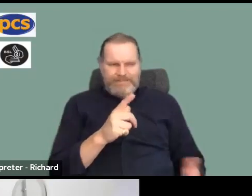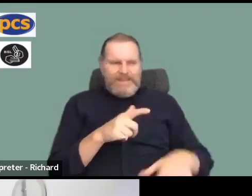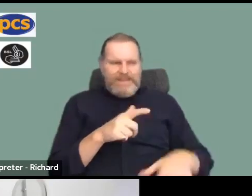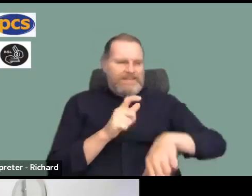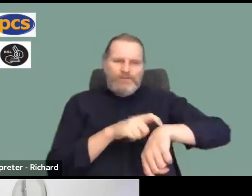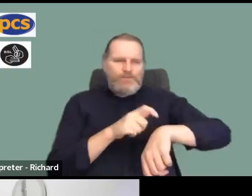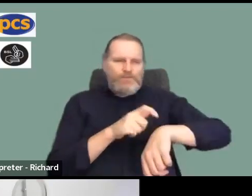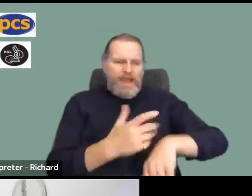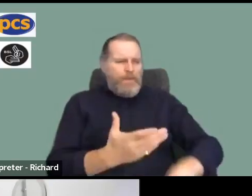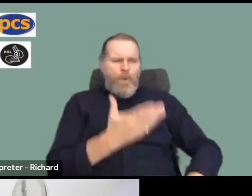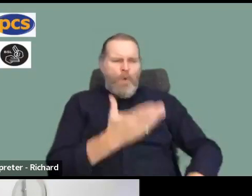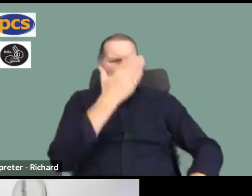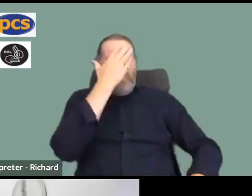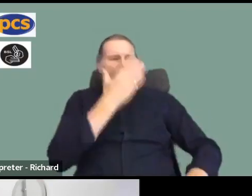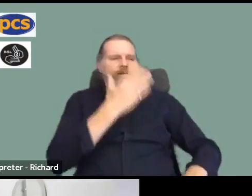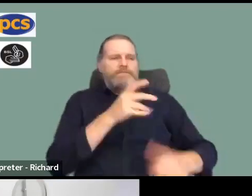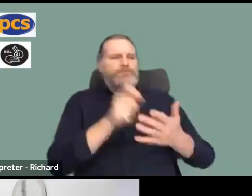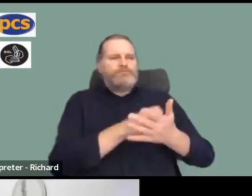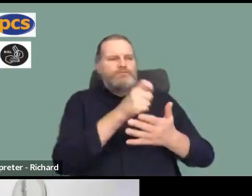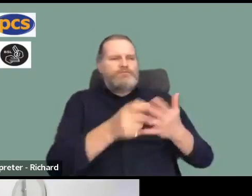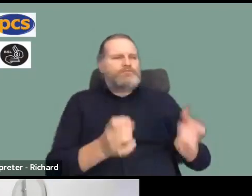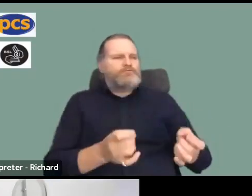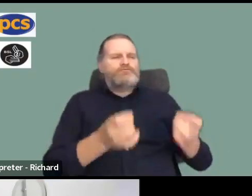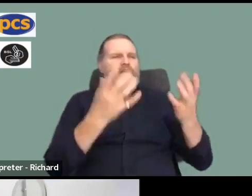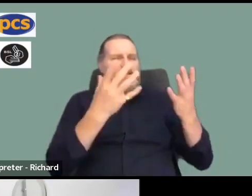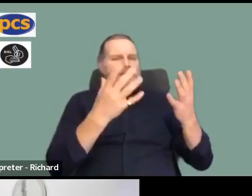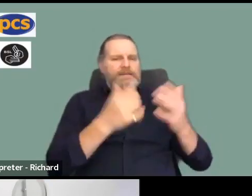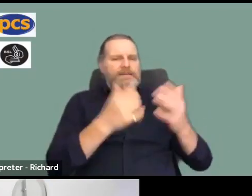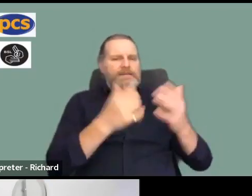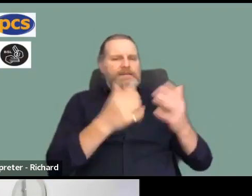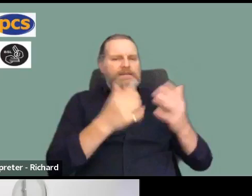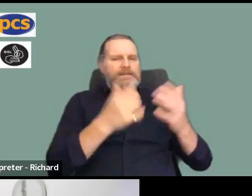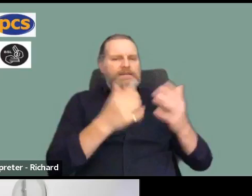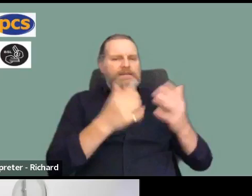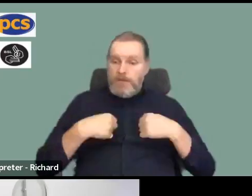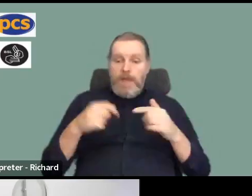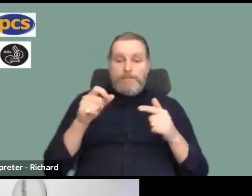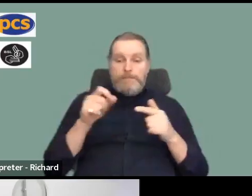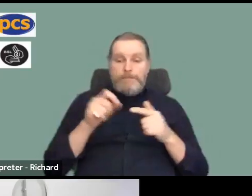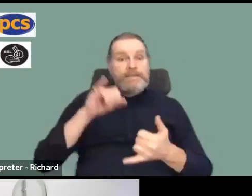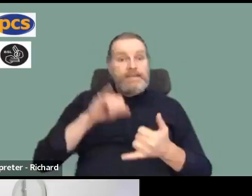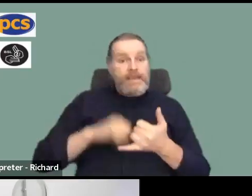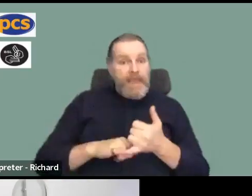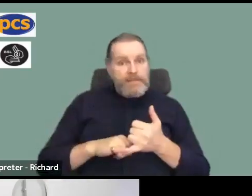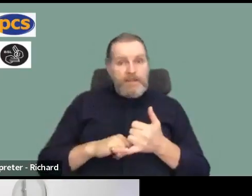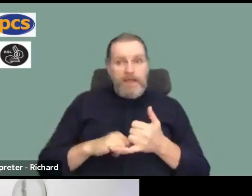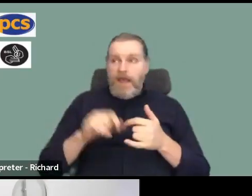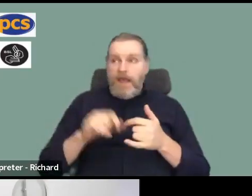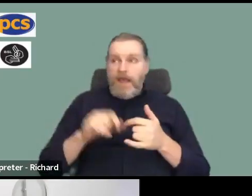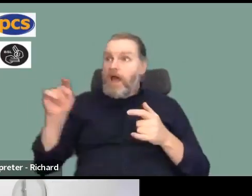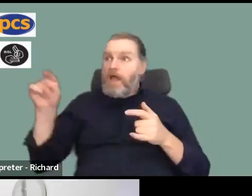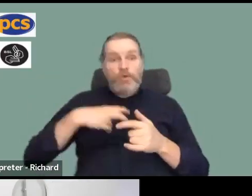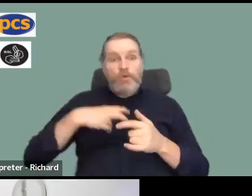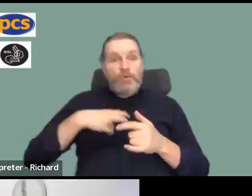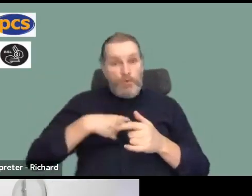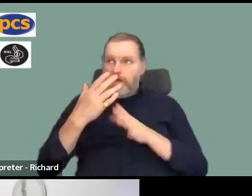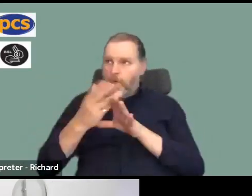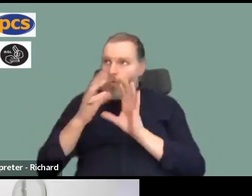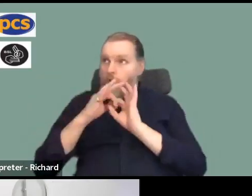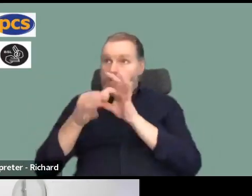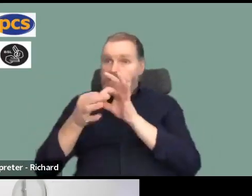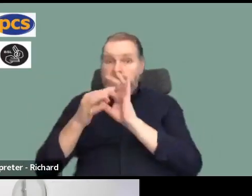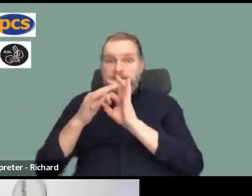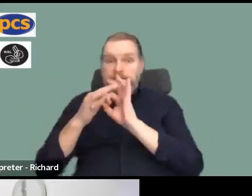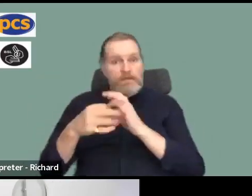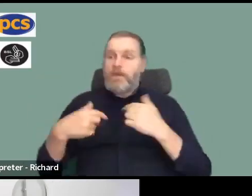actually won. I've mentioned about joint working with other unions. And just to give people some more good news, not only are we talking to our